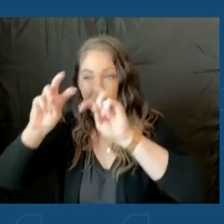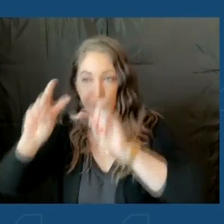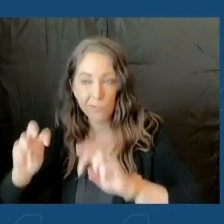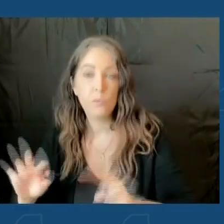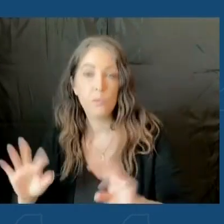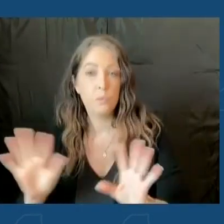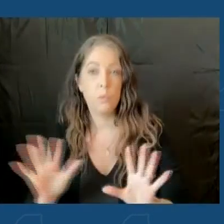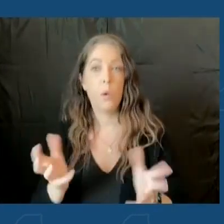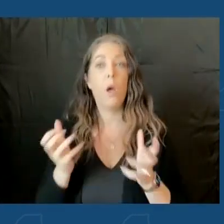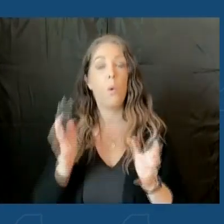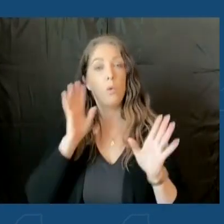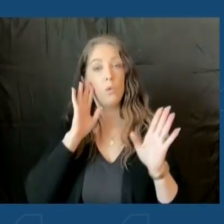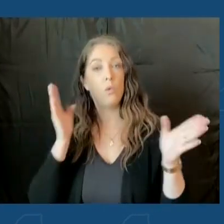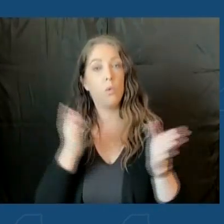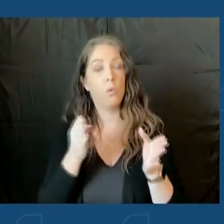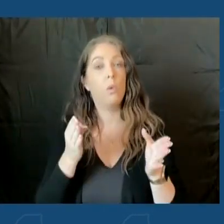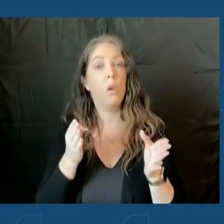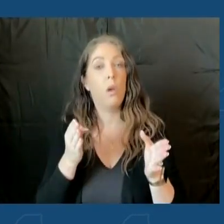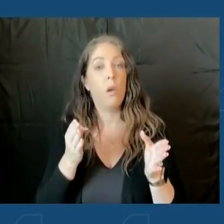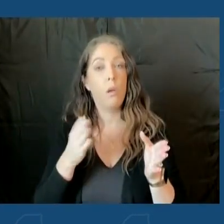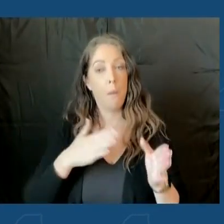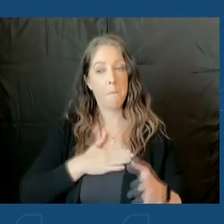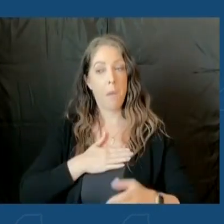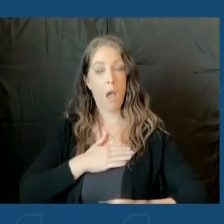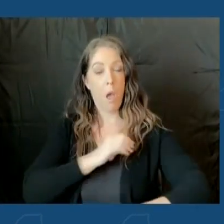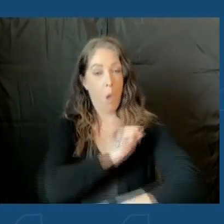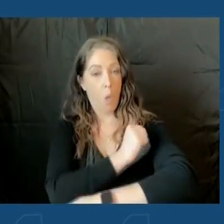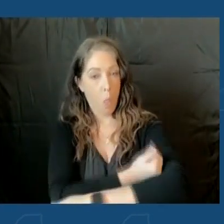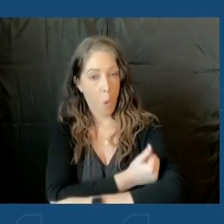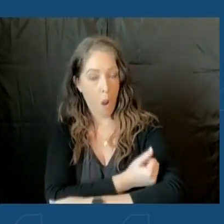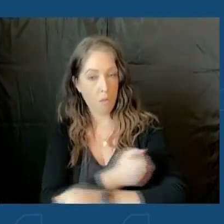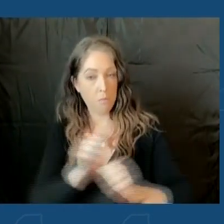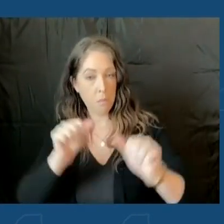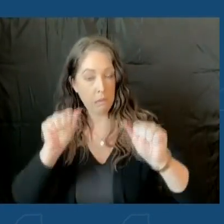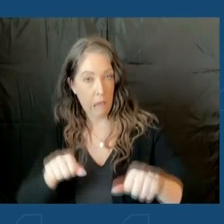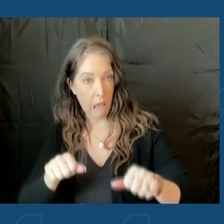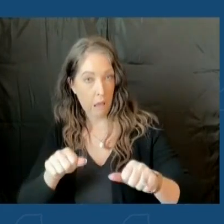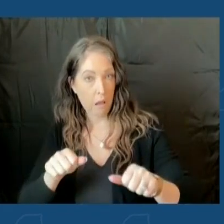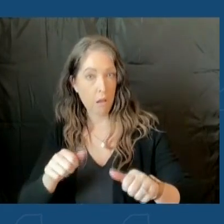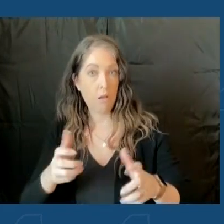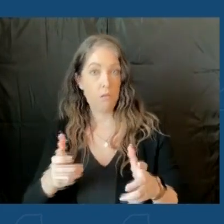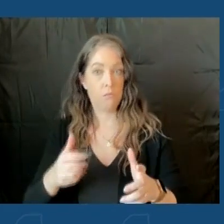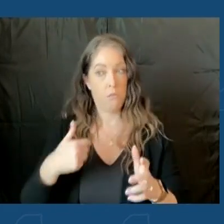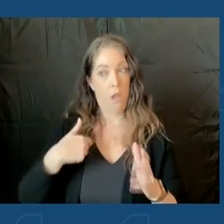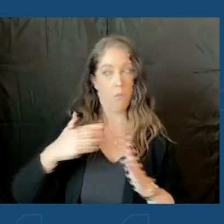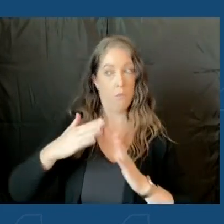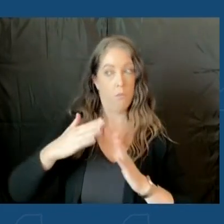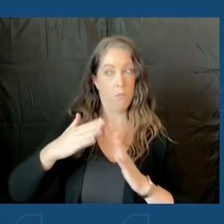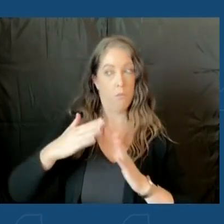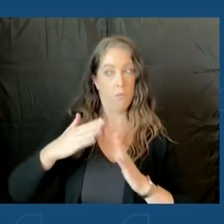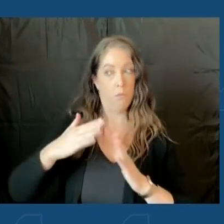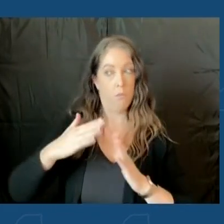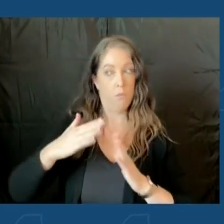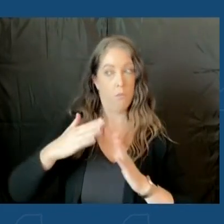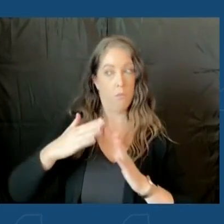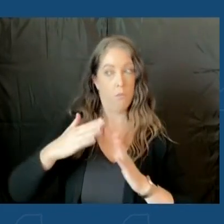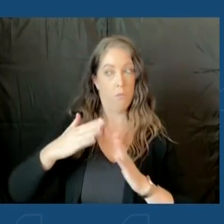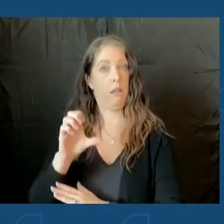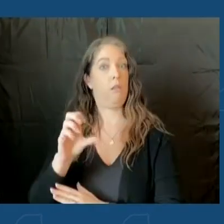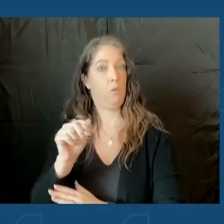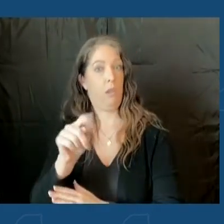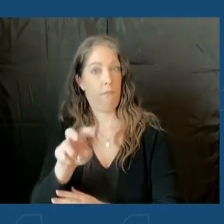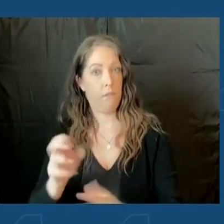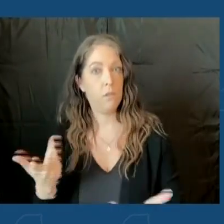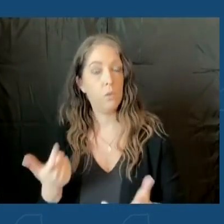at what I have the authority to do and in my capacity as the state's top executive. So I authorize a look back